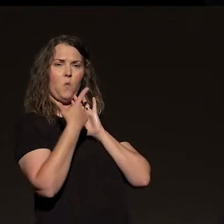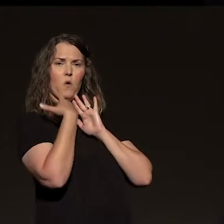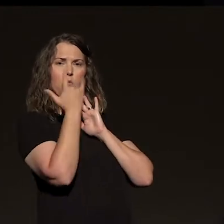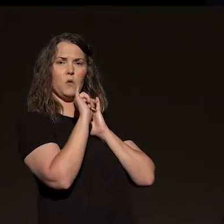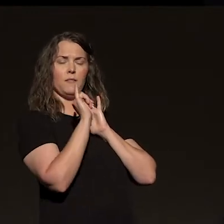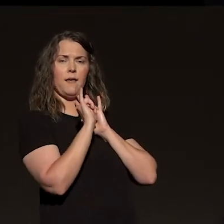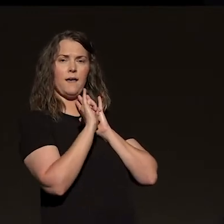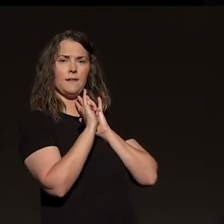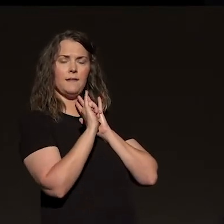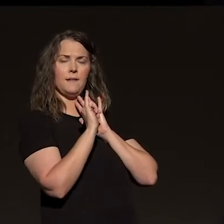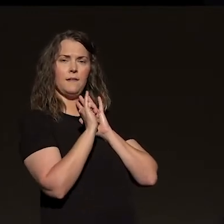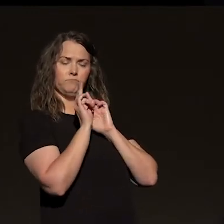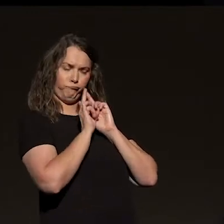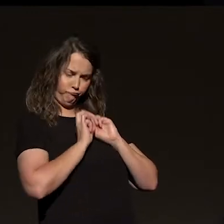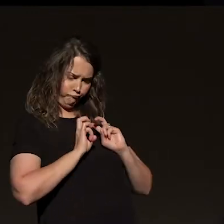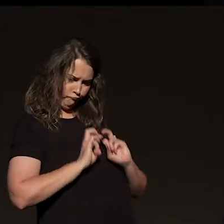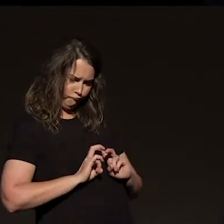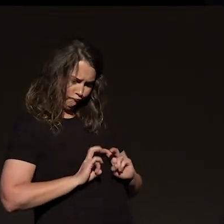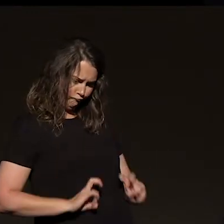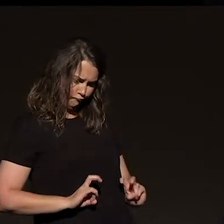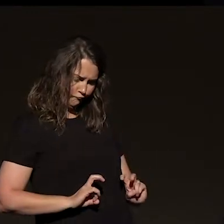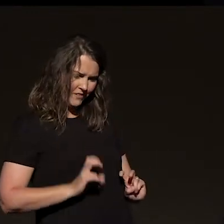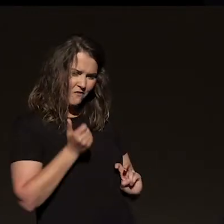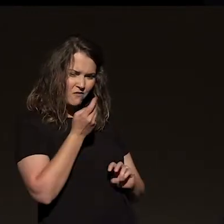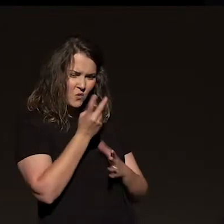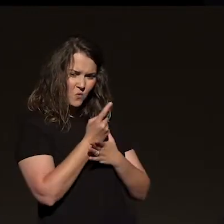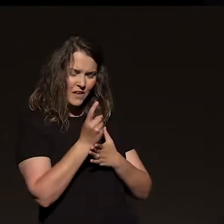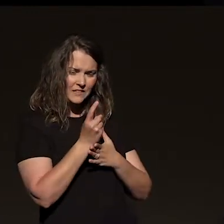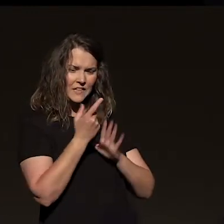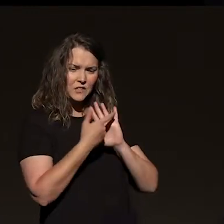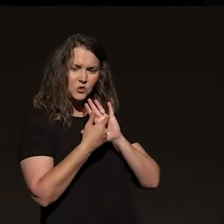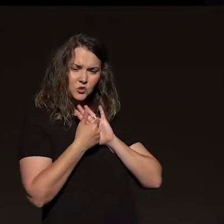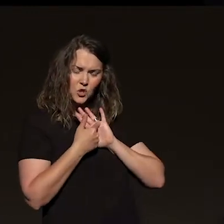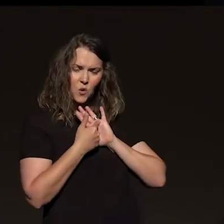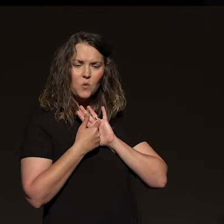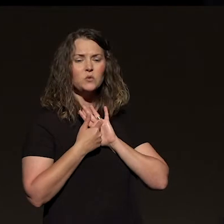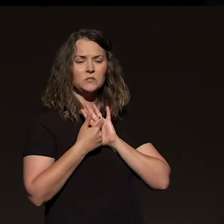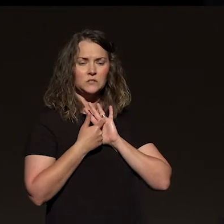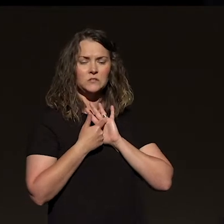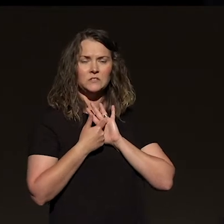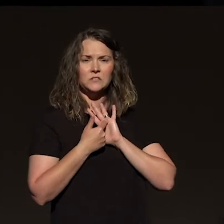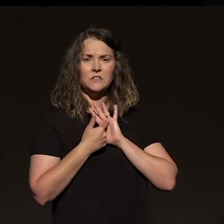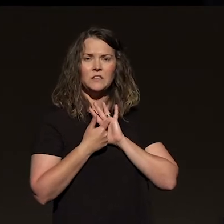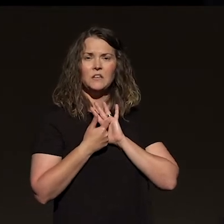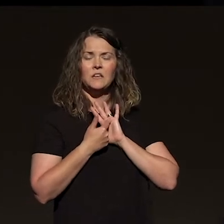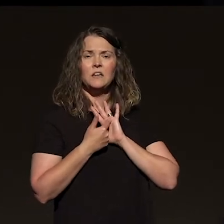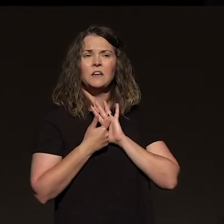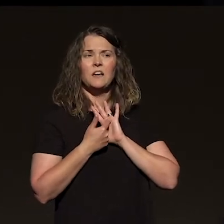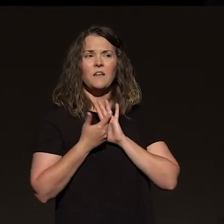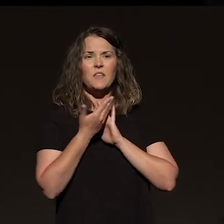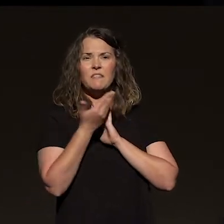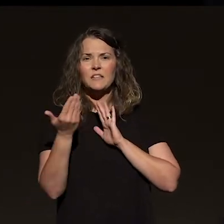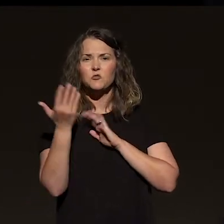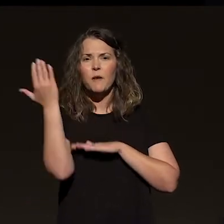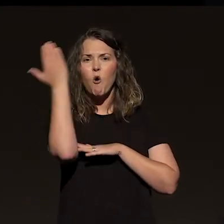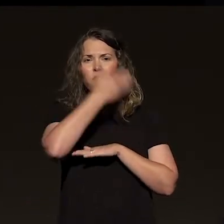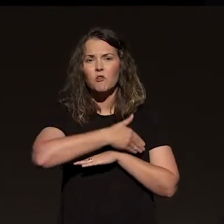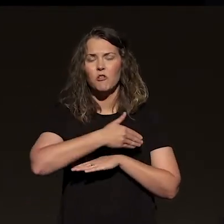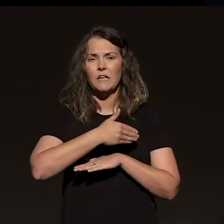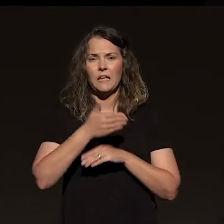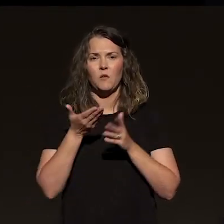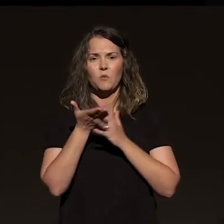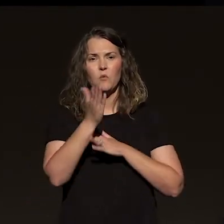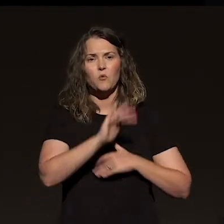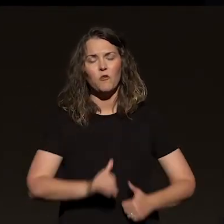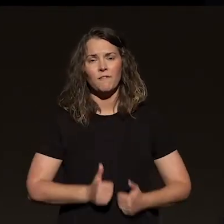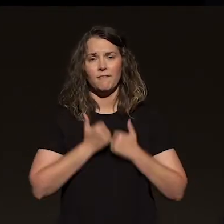every area of your life. And in a few weeks, it's revealing any small fissure of compromise or dissonance you've been overlooking. The way you communicate